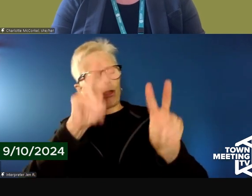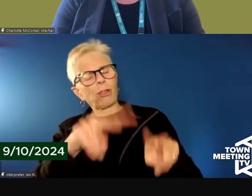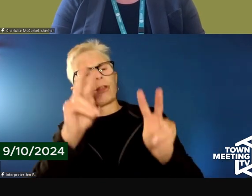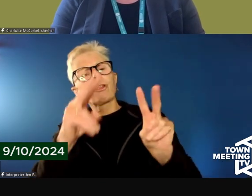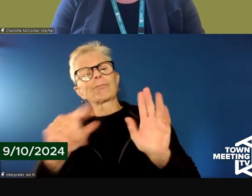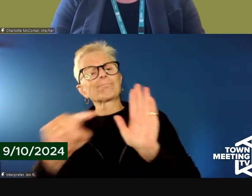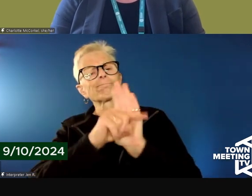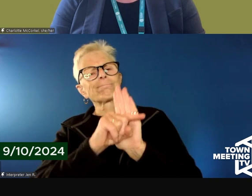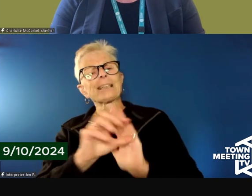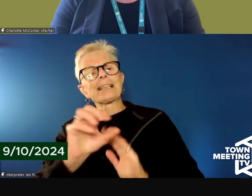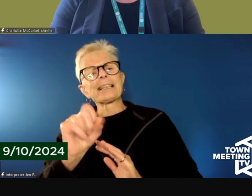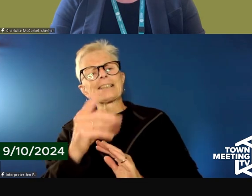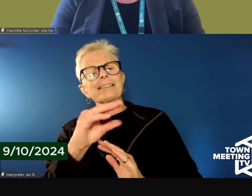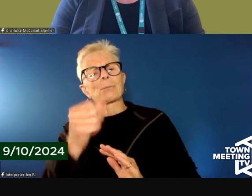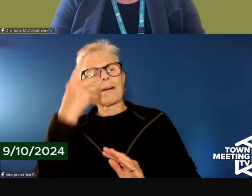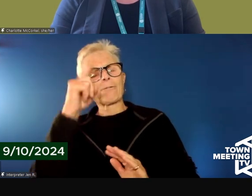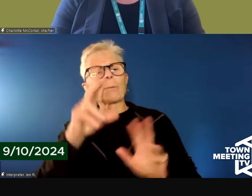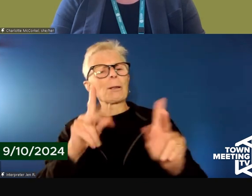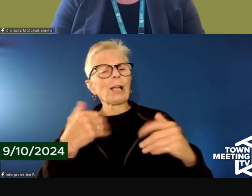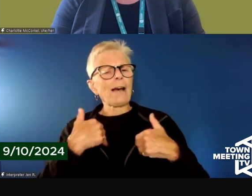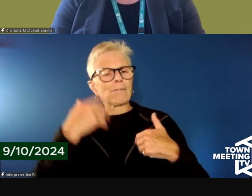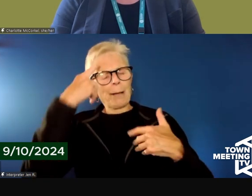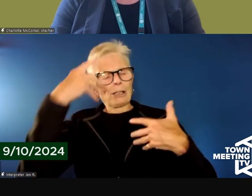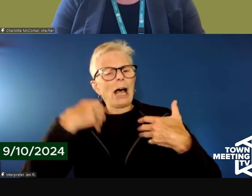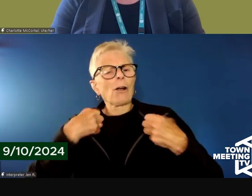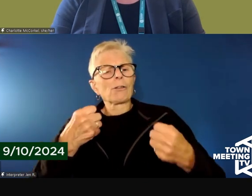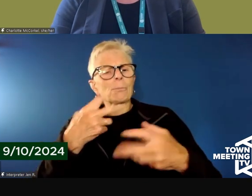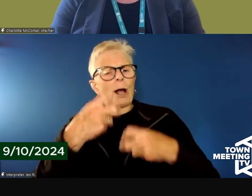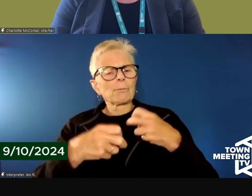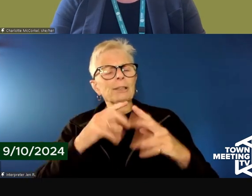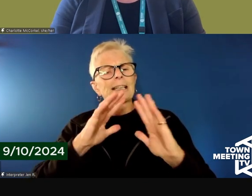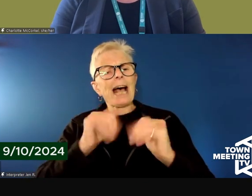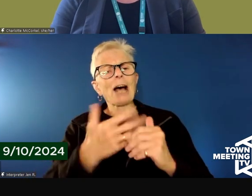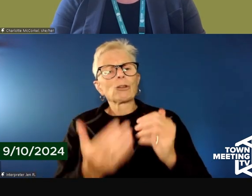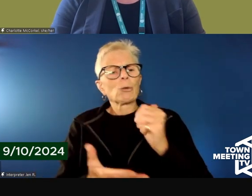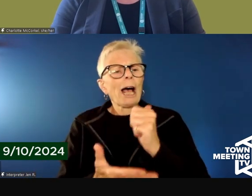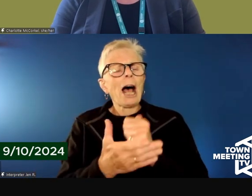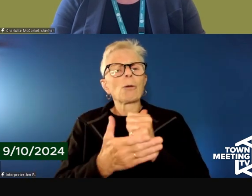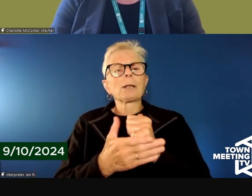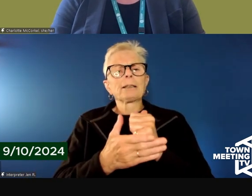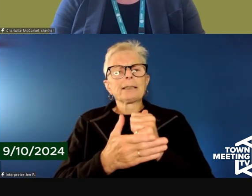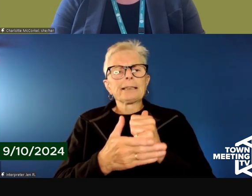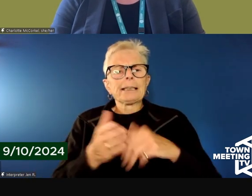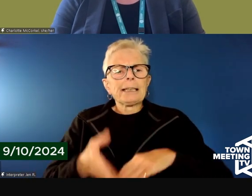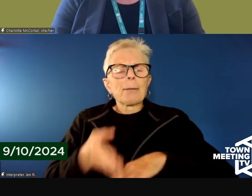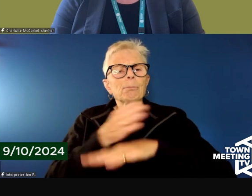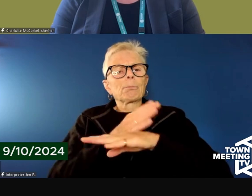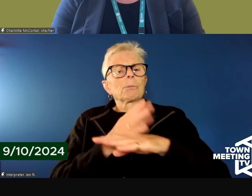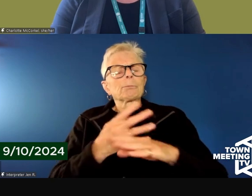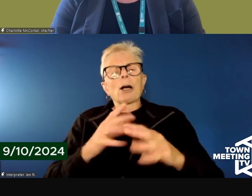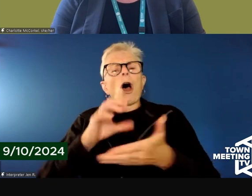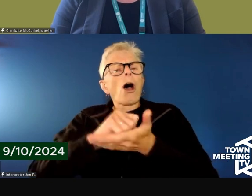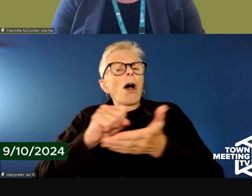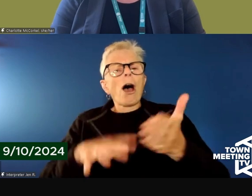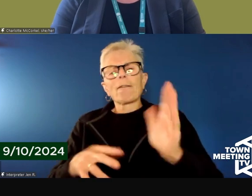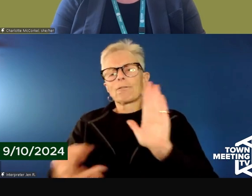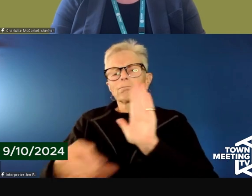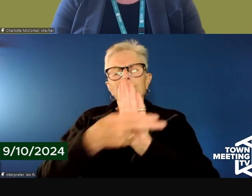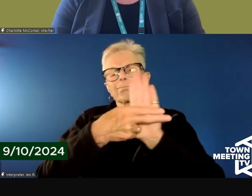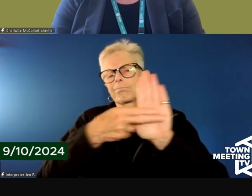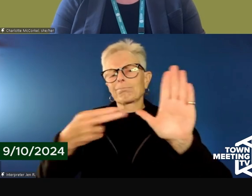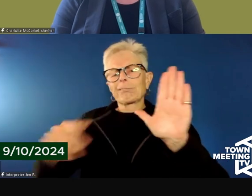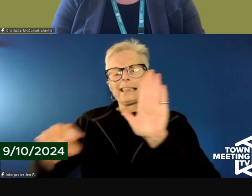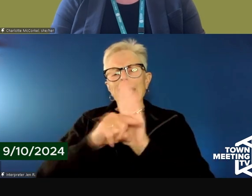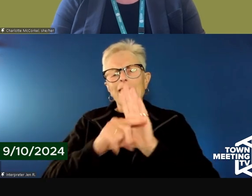centers like this can help prevent suicide in Vermont. And that dovetails with a number of questions that I've seen